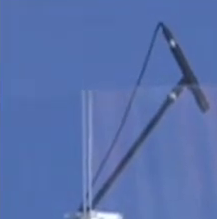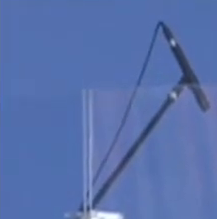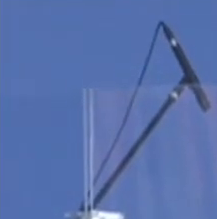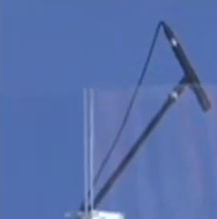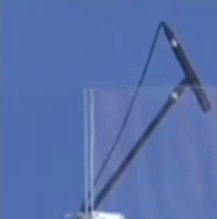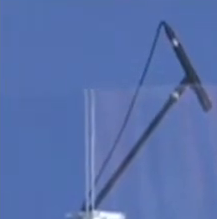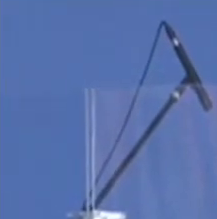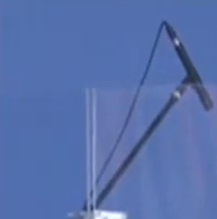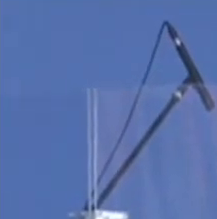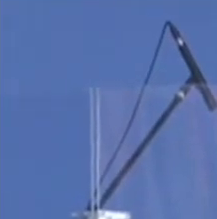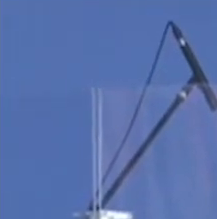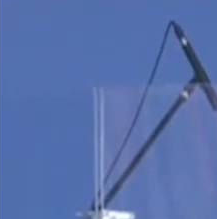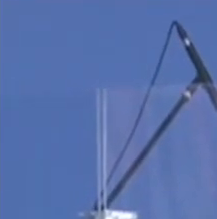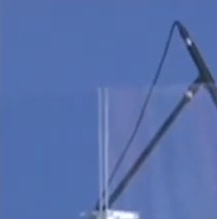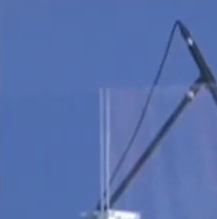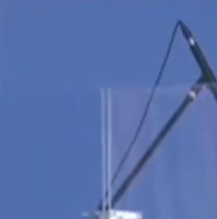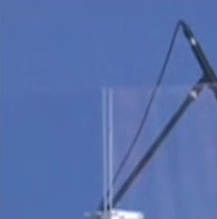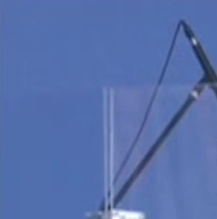see.